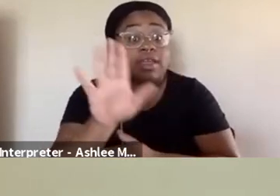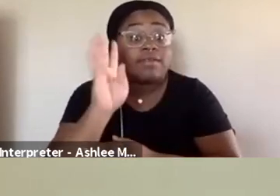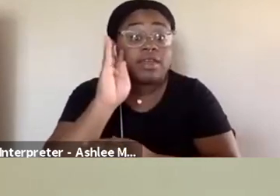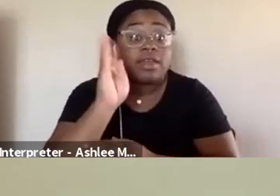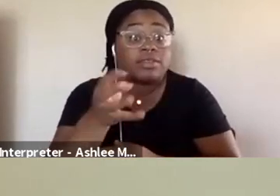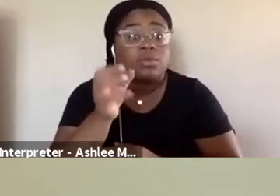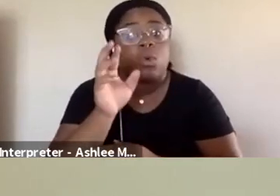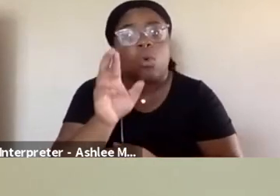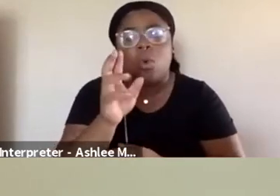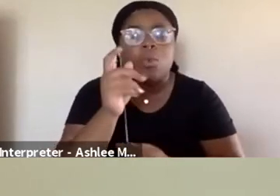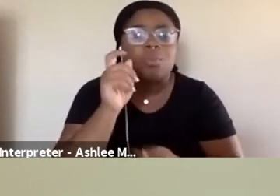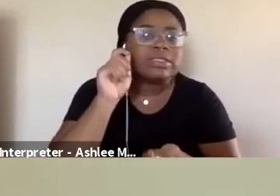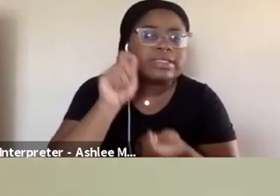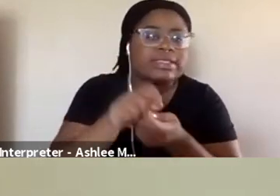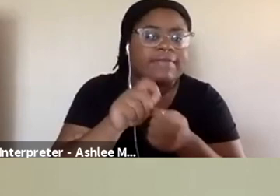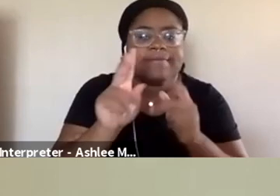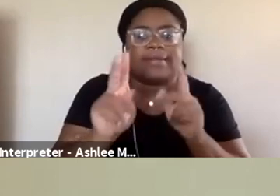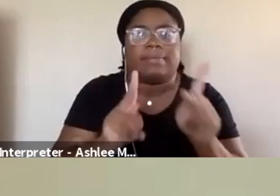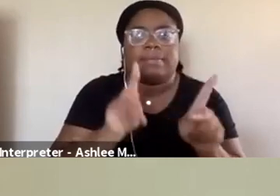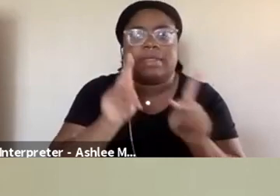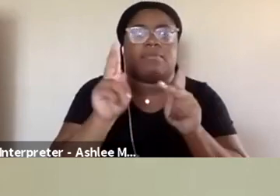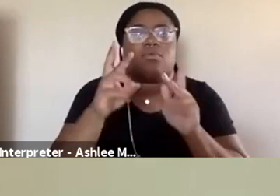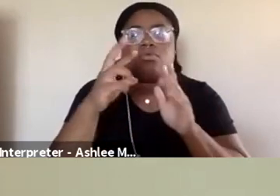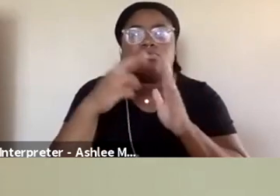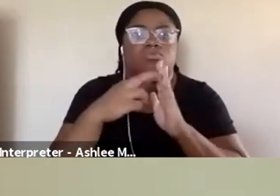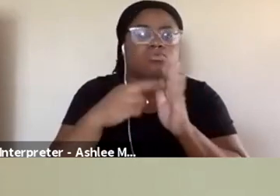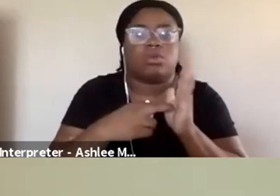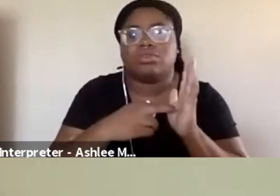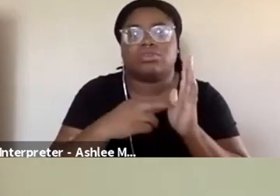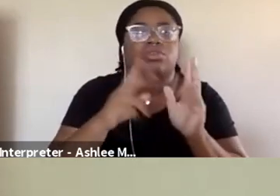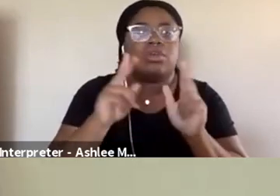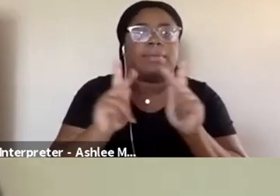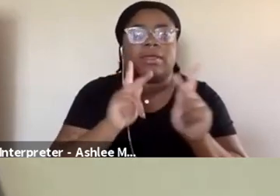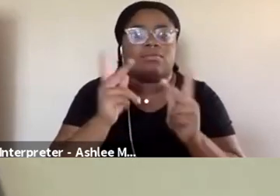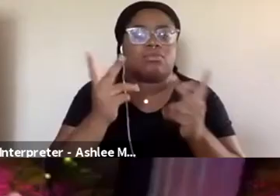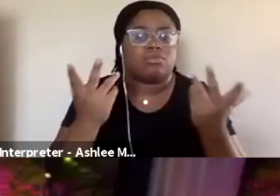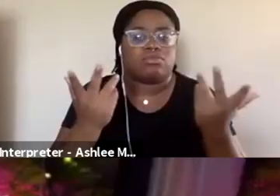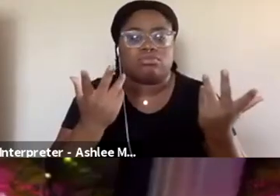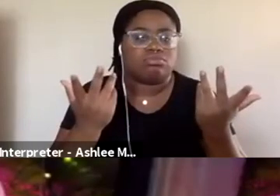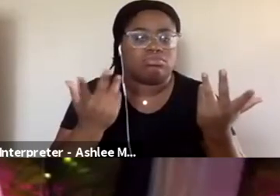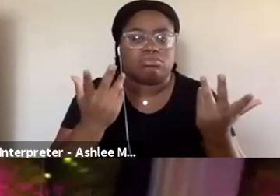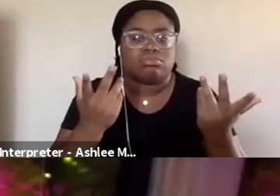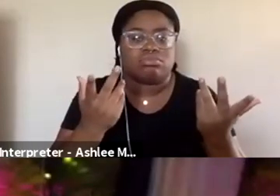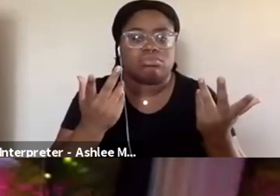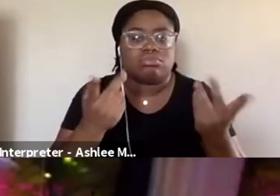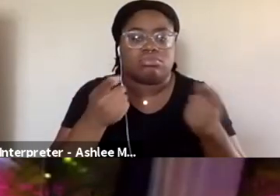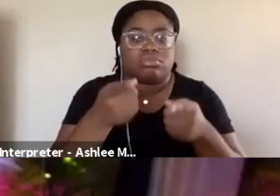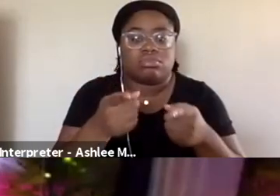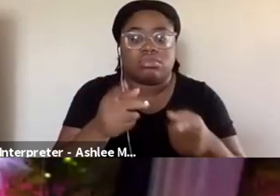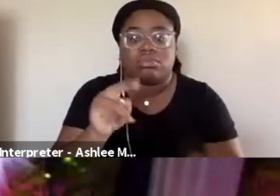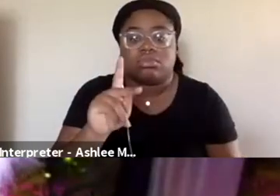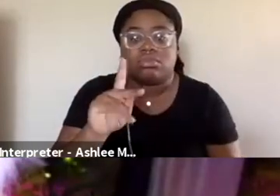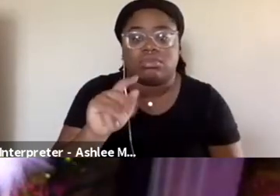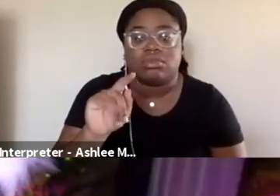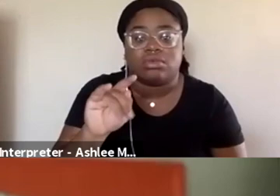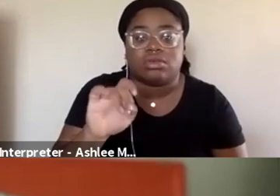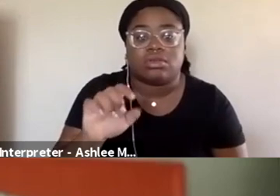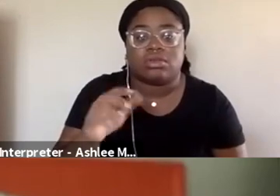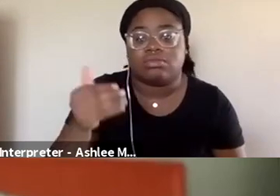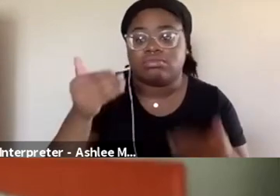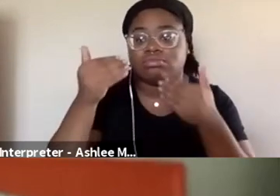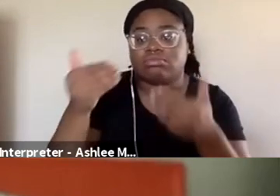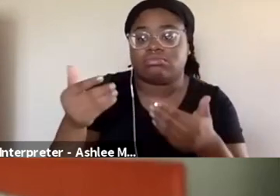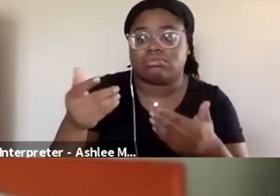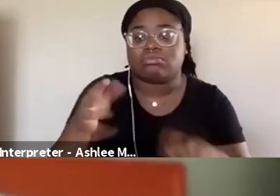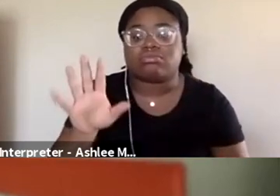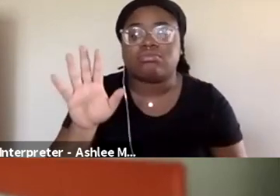create a specific roster of diverse pre-made characters? I actually have a lot of thoughts about this one. Yes, go. and I do too.